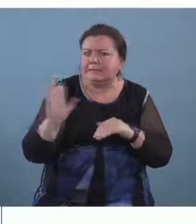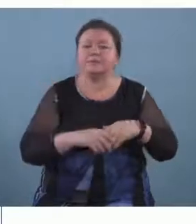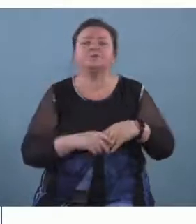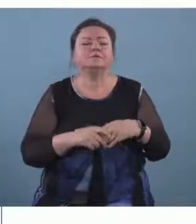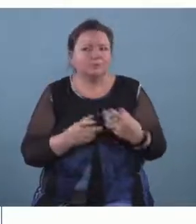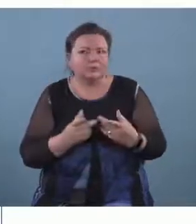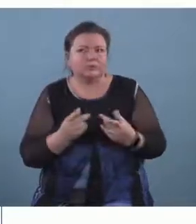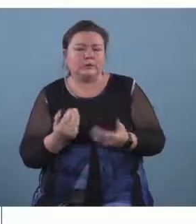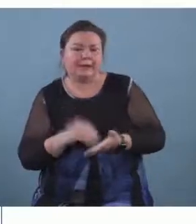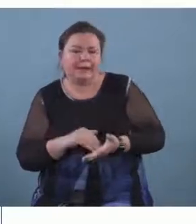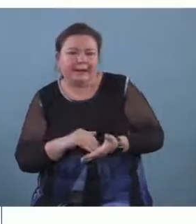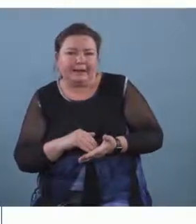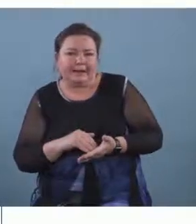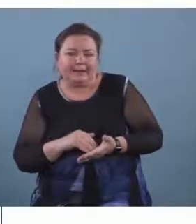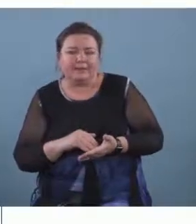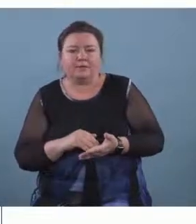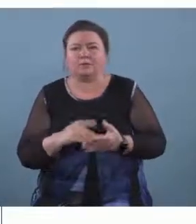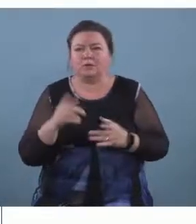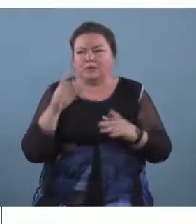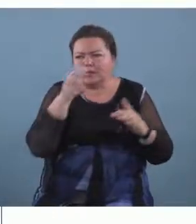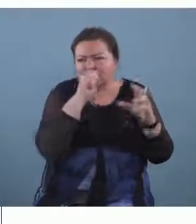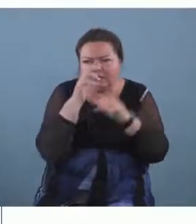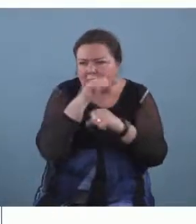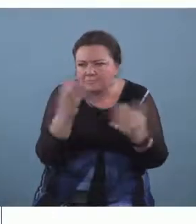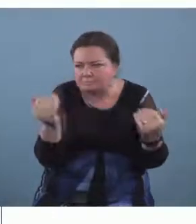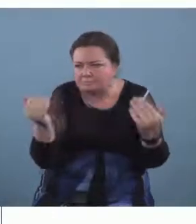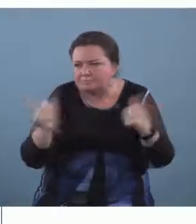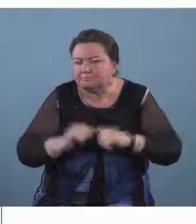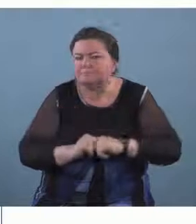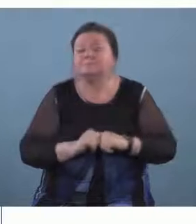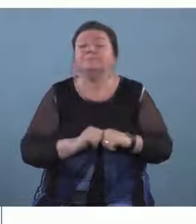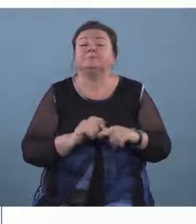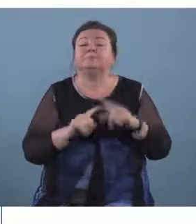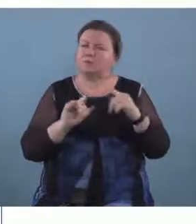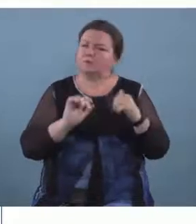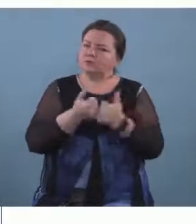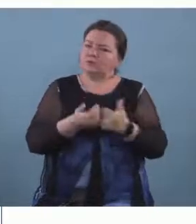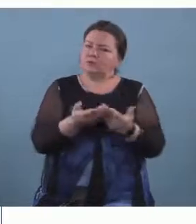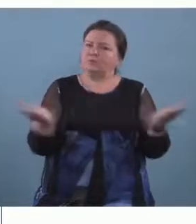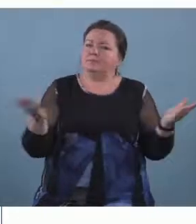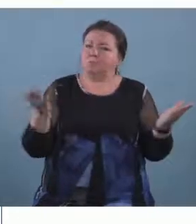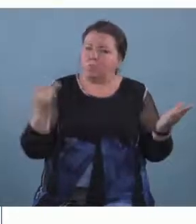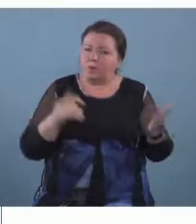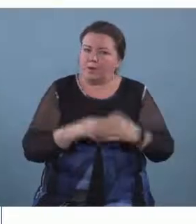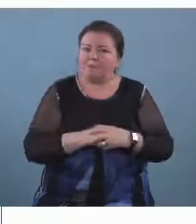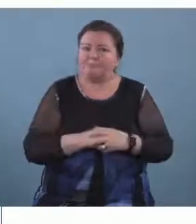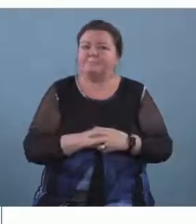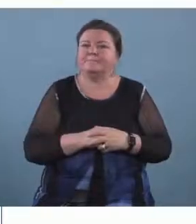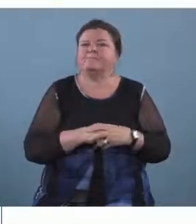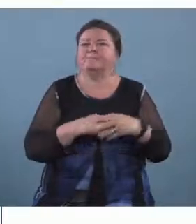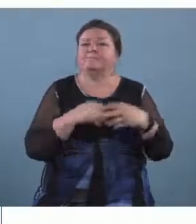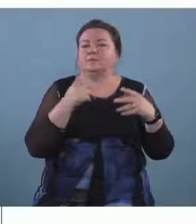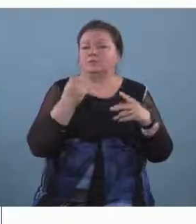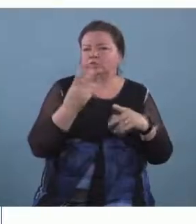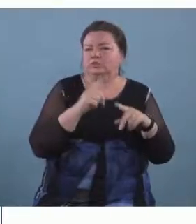would everybody else getting and then i would probably challenge them um by playing two different